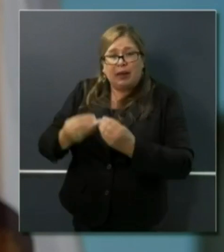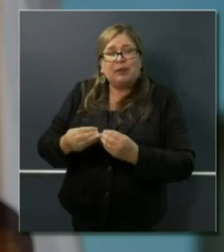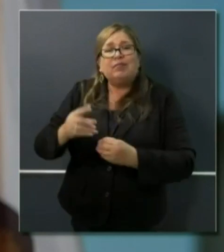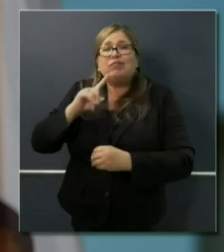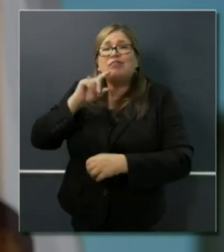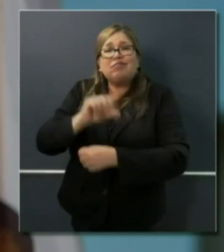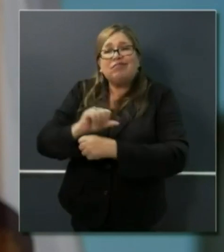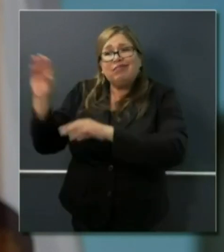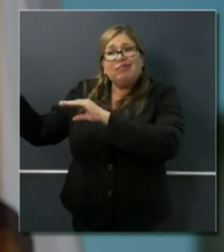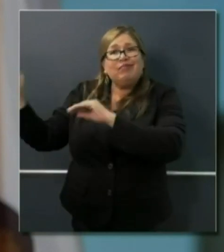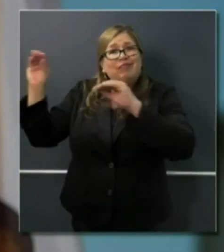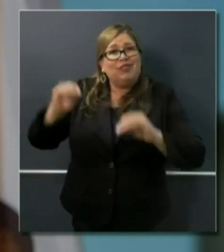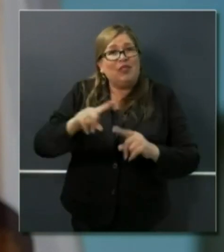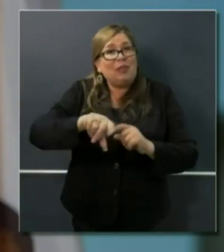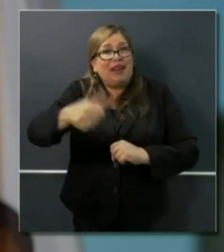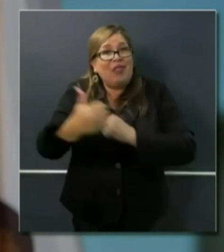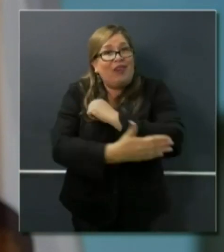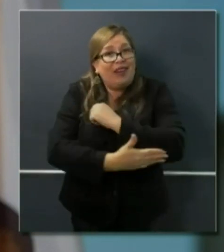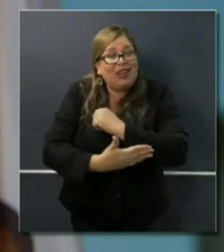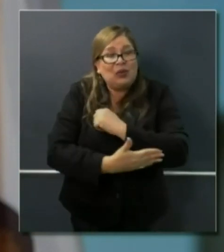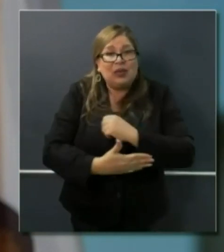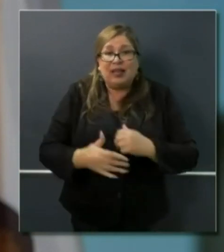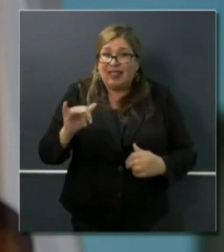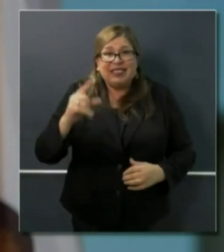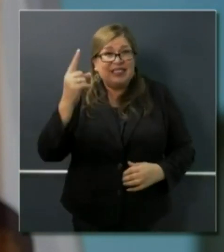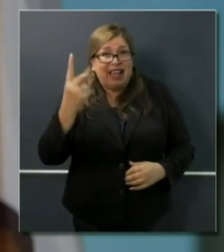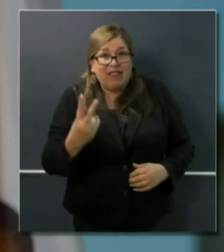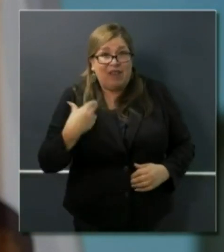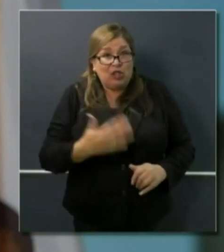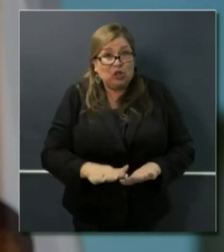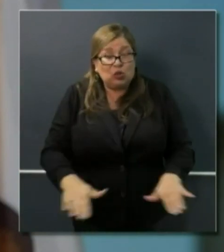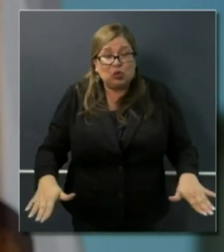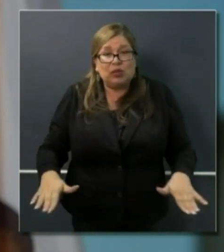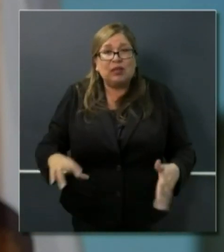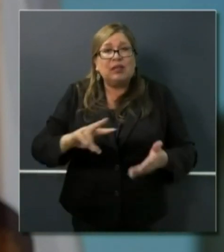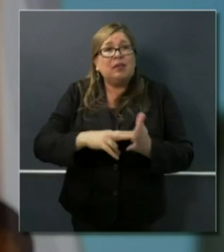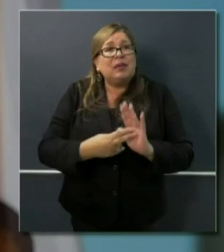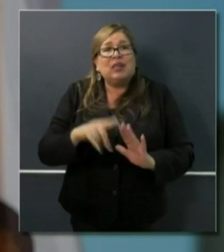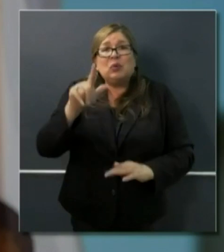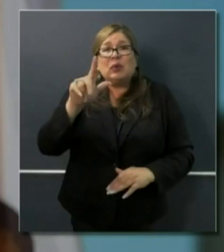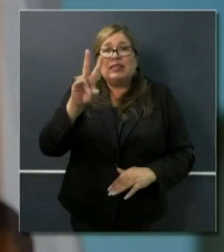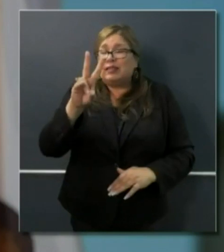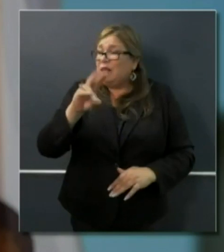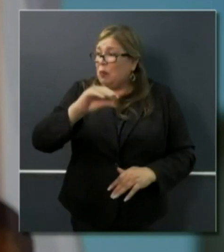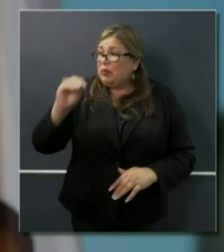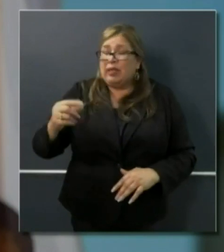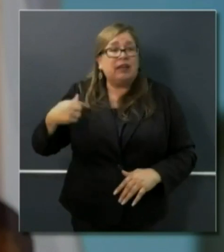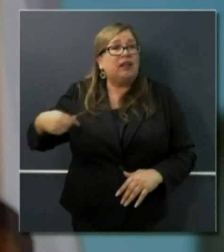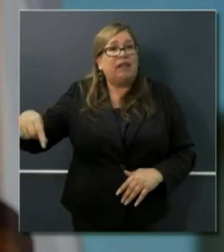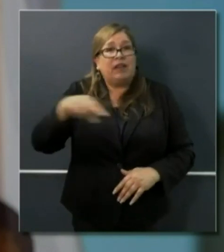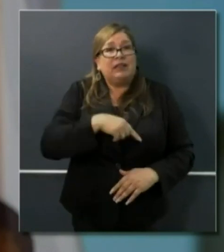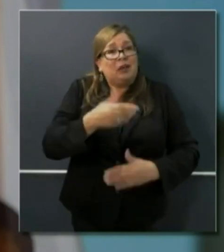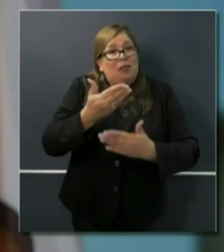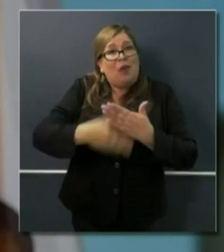immigrant. One half. This is a state where 27% of us are foreign-born. That's diversity at a